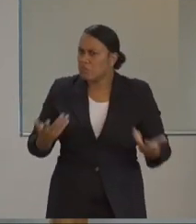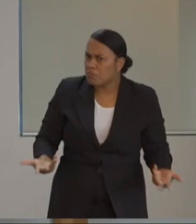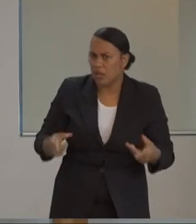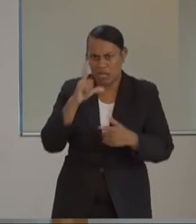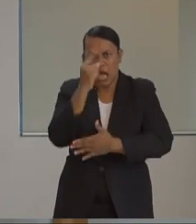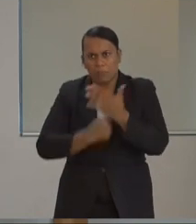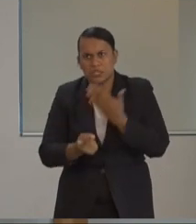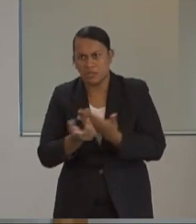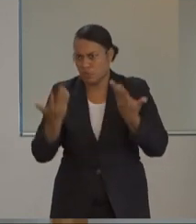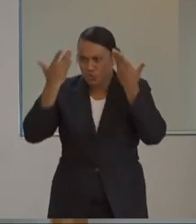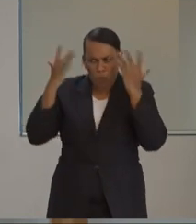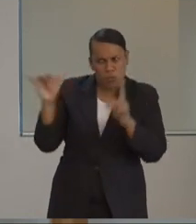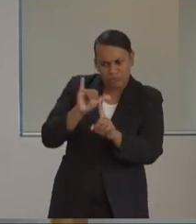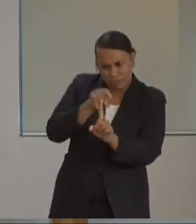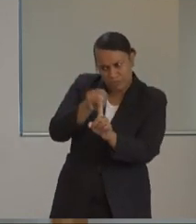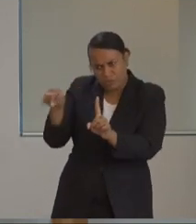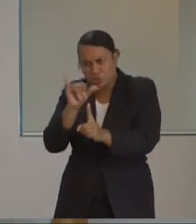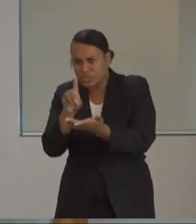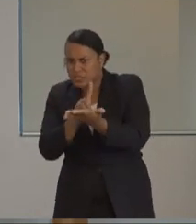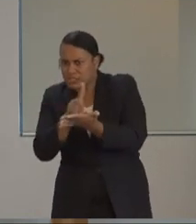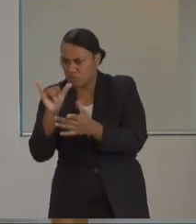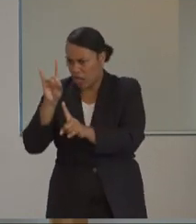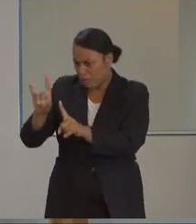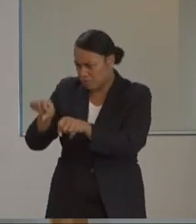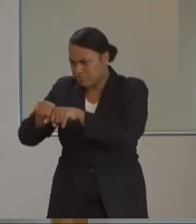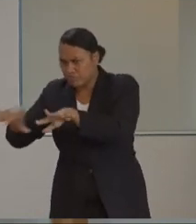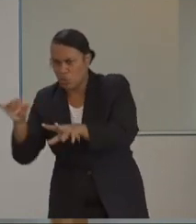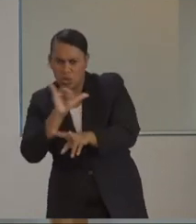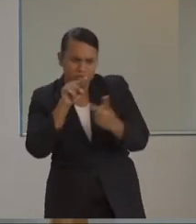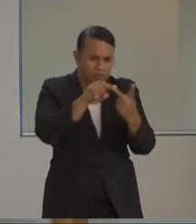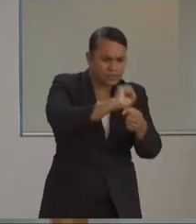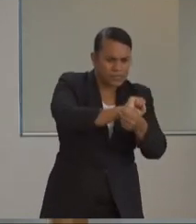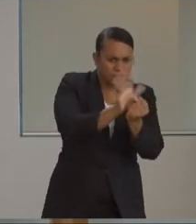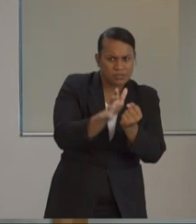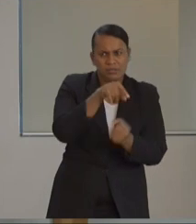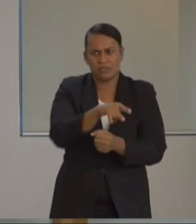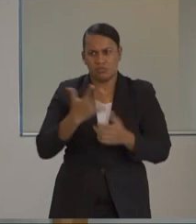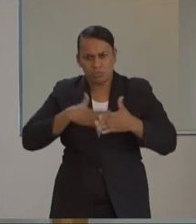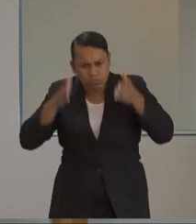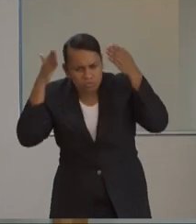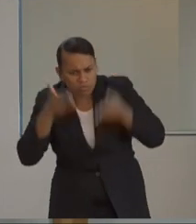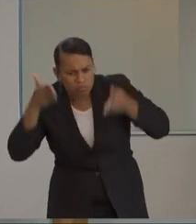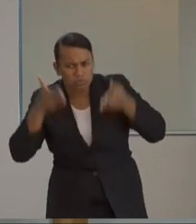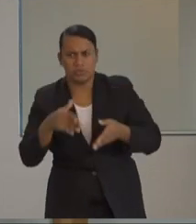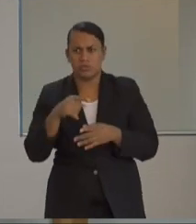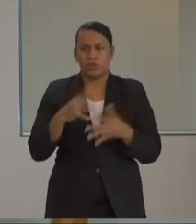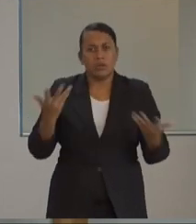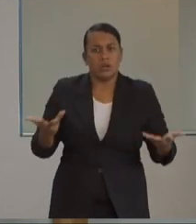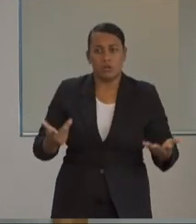we reduce the likelihood of this being an outbreak because we want to concentrate on the task at hand, which is focusing